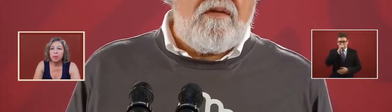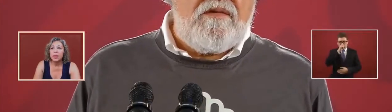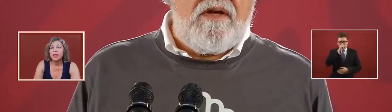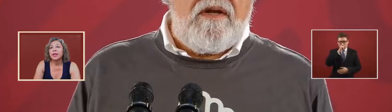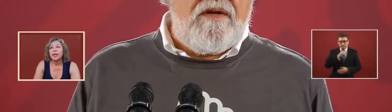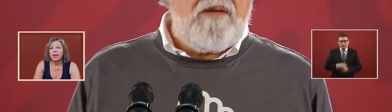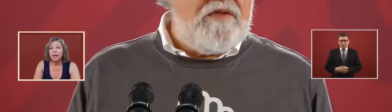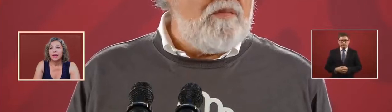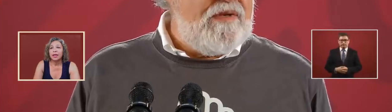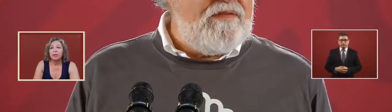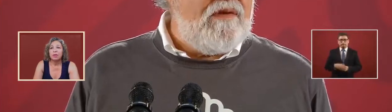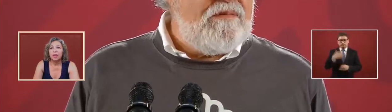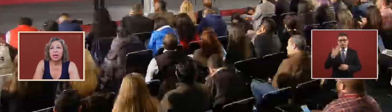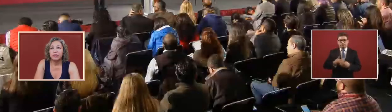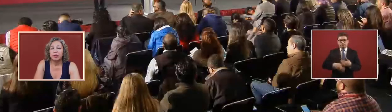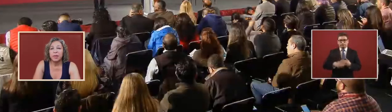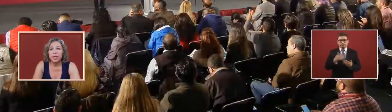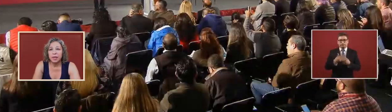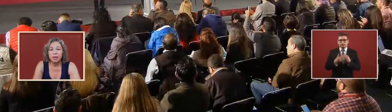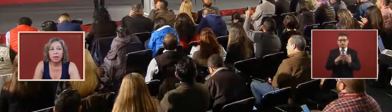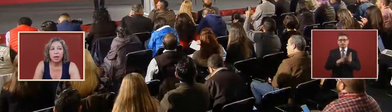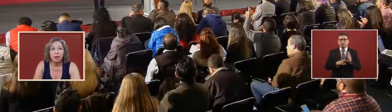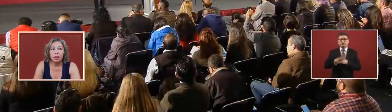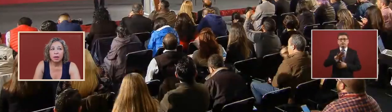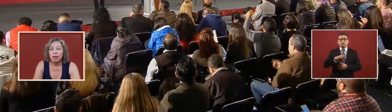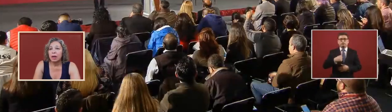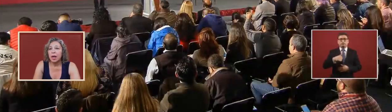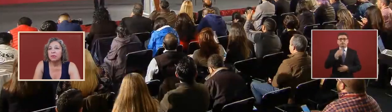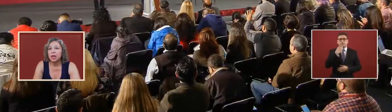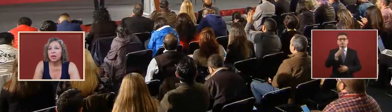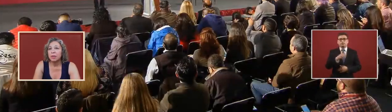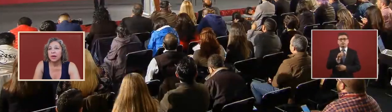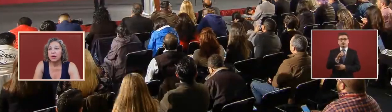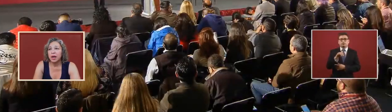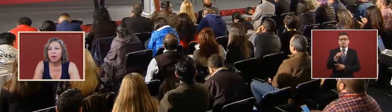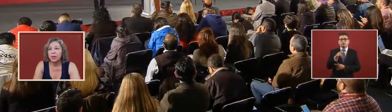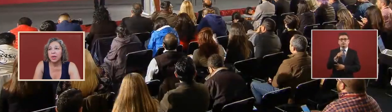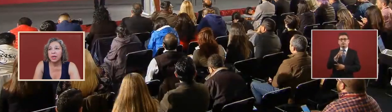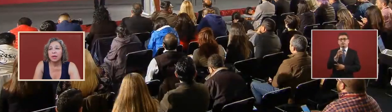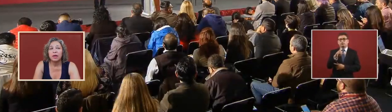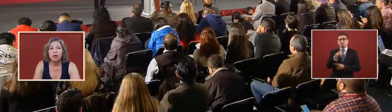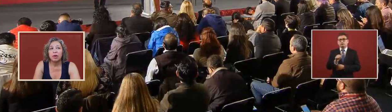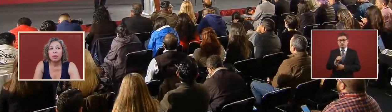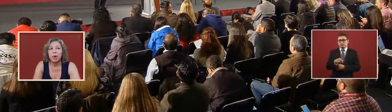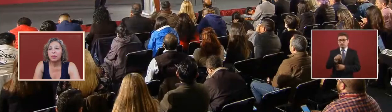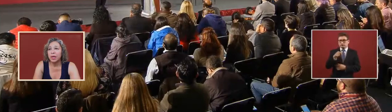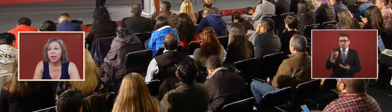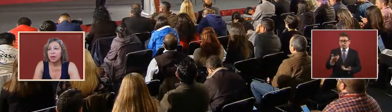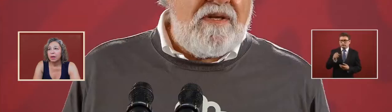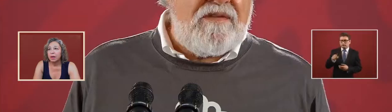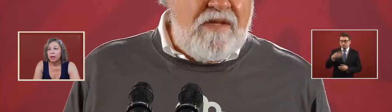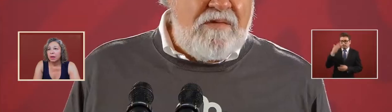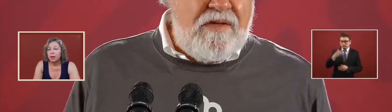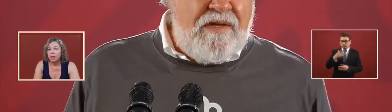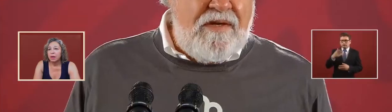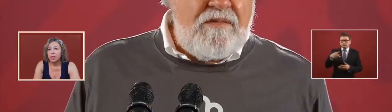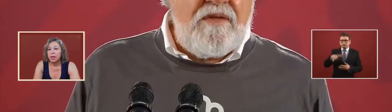cultivation it will have to be uh i'm talking about heroin or poppy